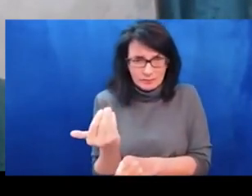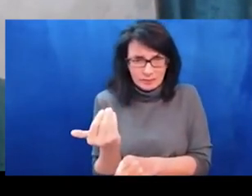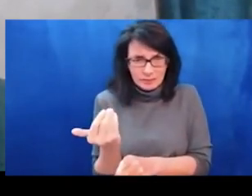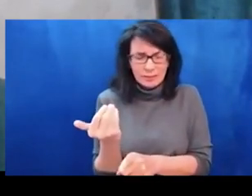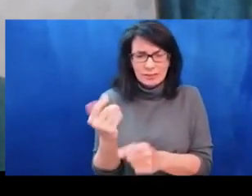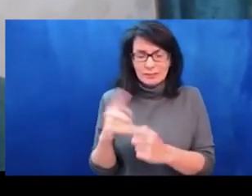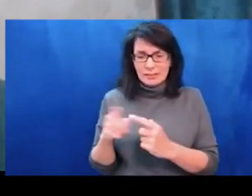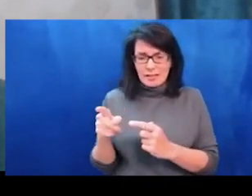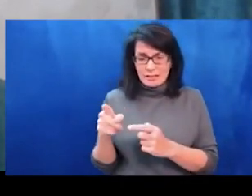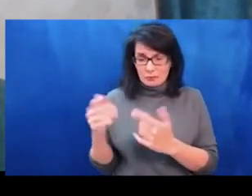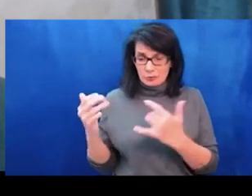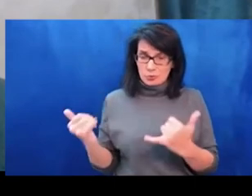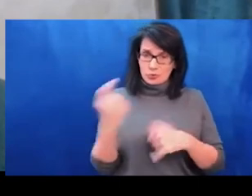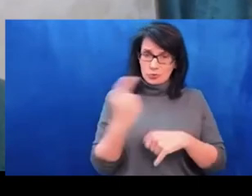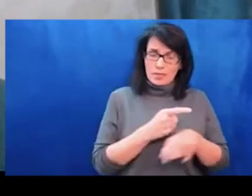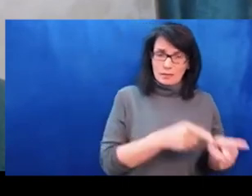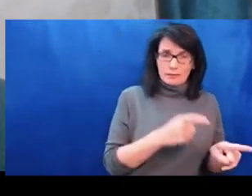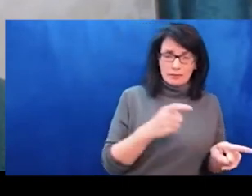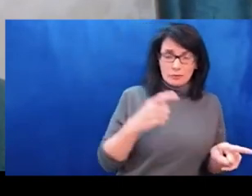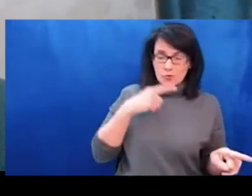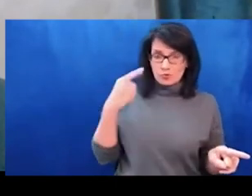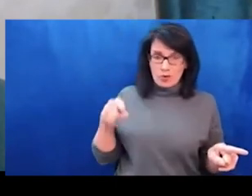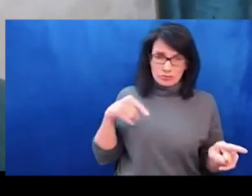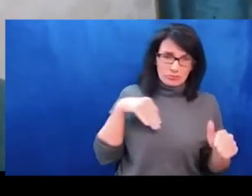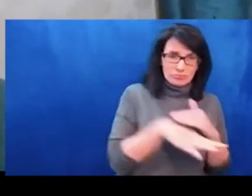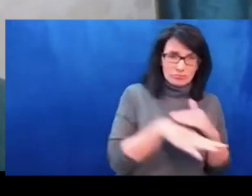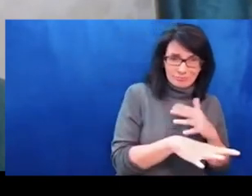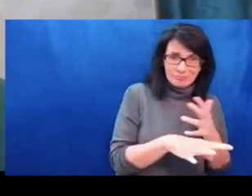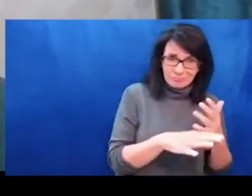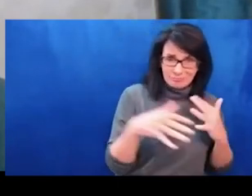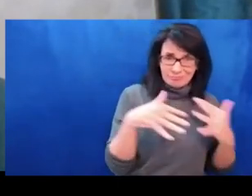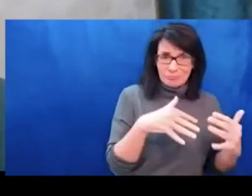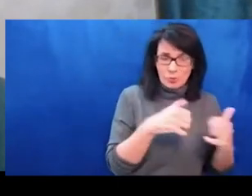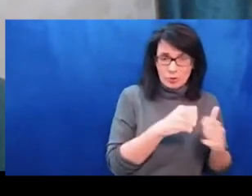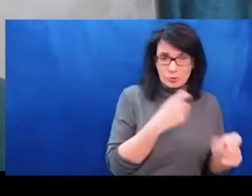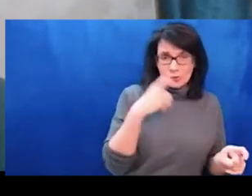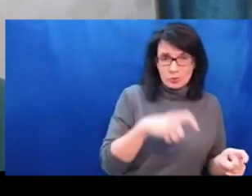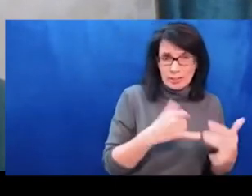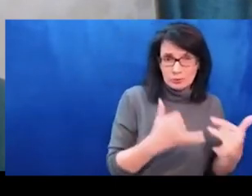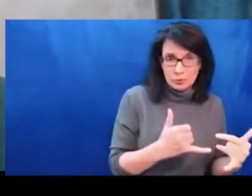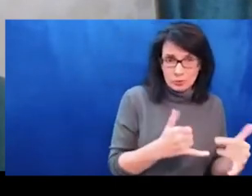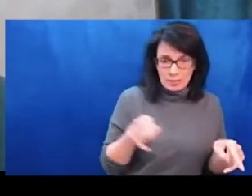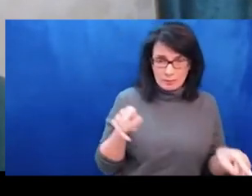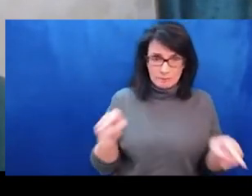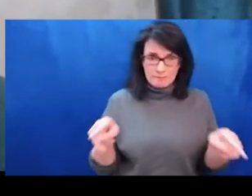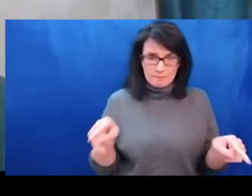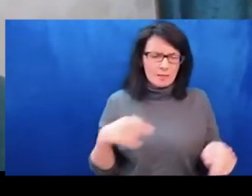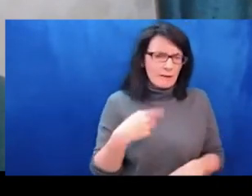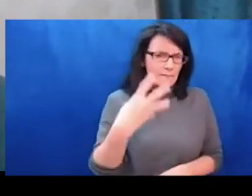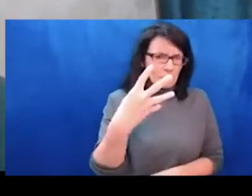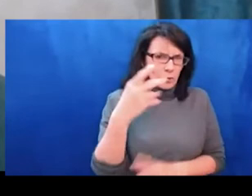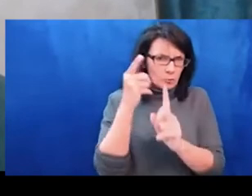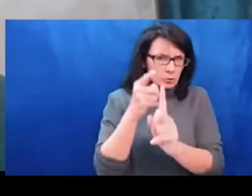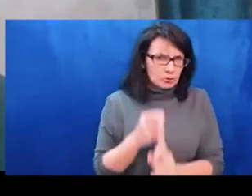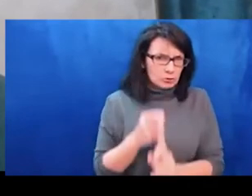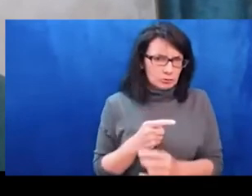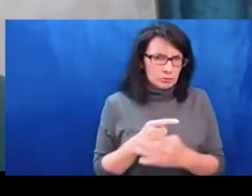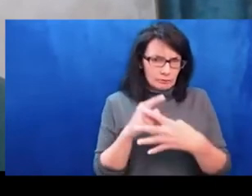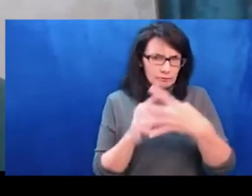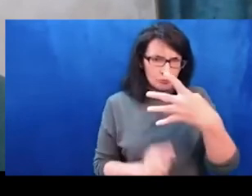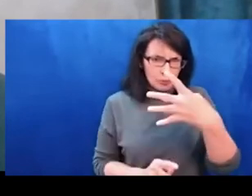more a reminder of how the world we are living in today is more connected than ever before, and how complicity with